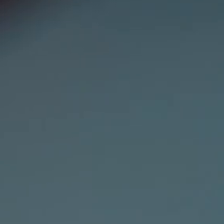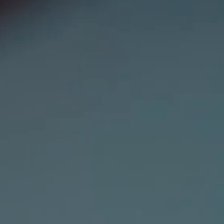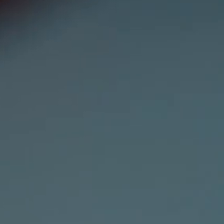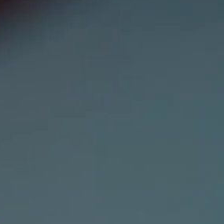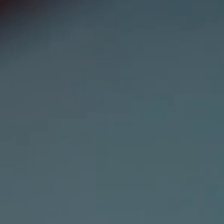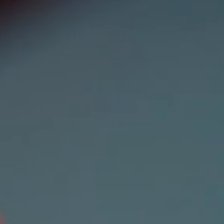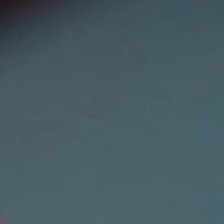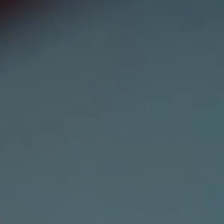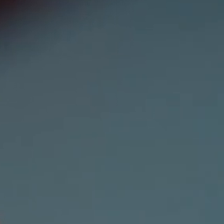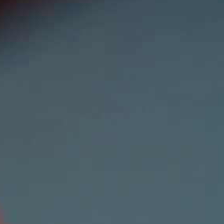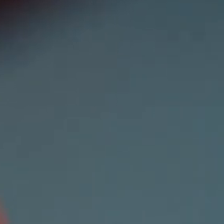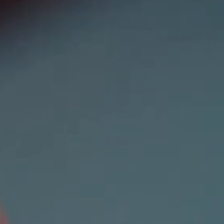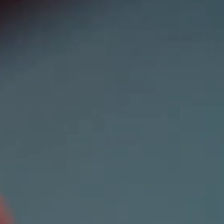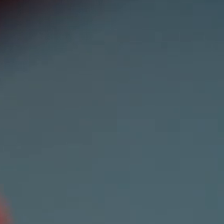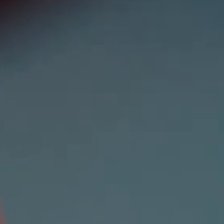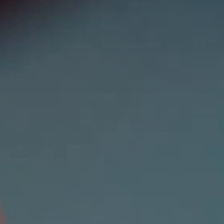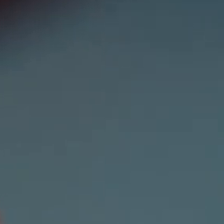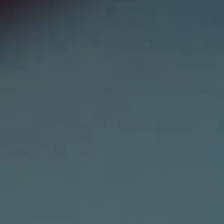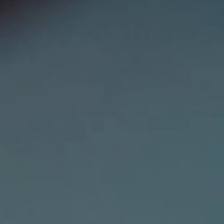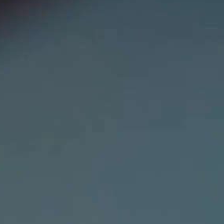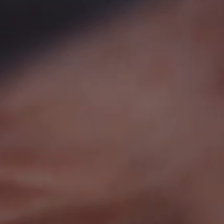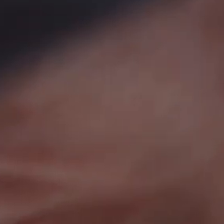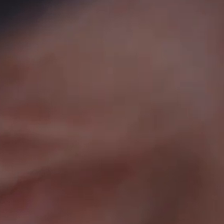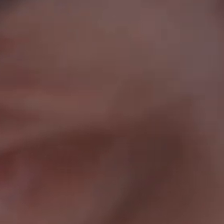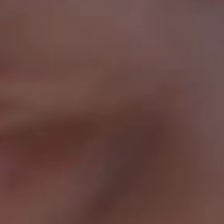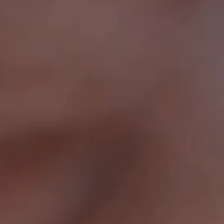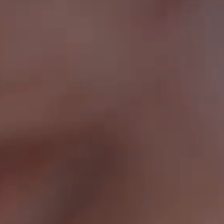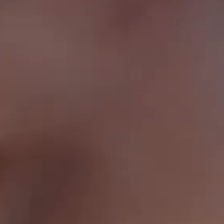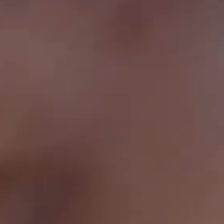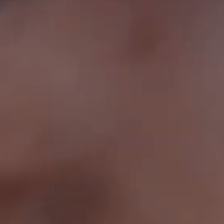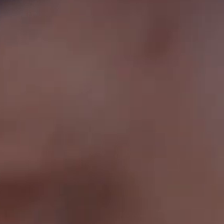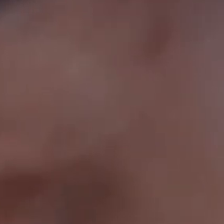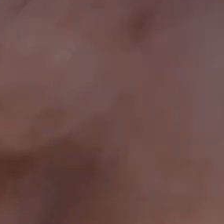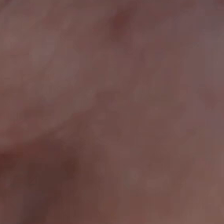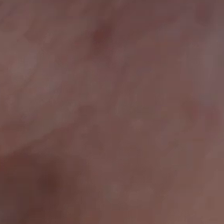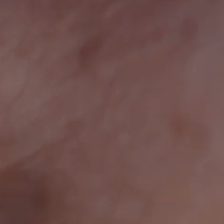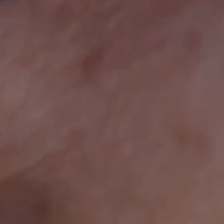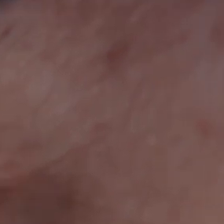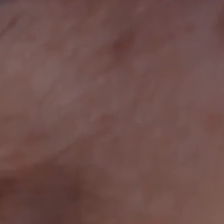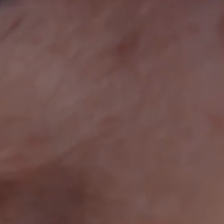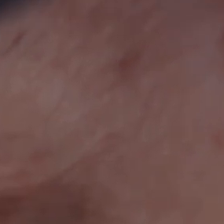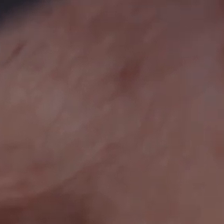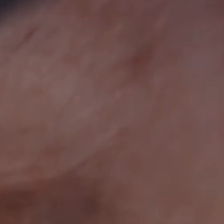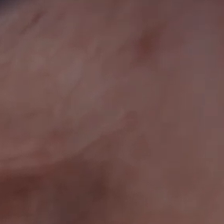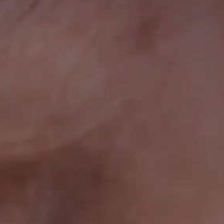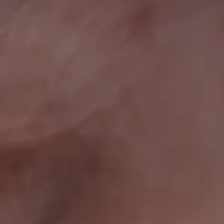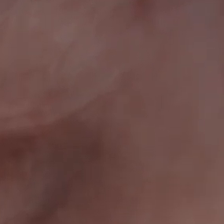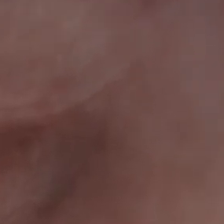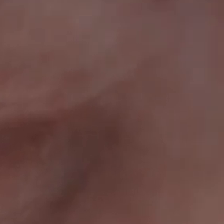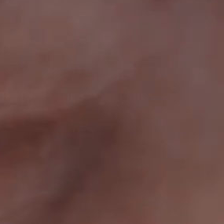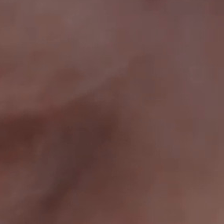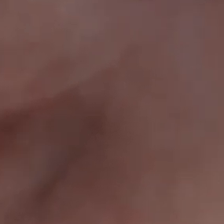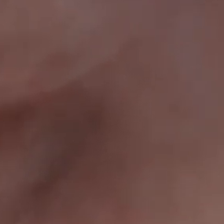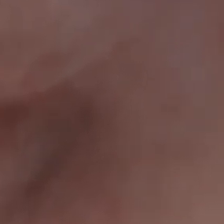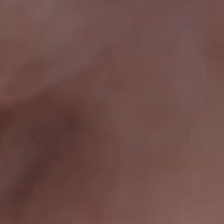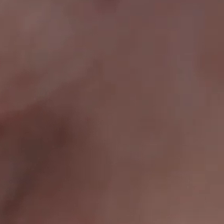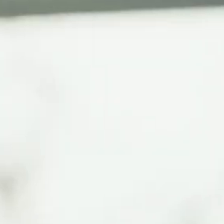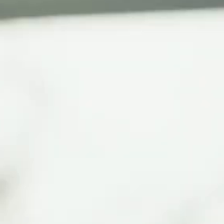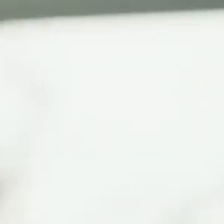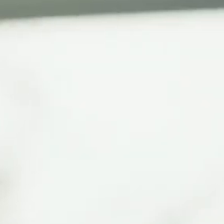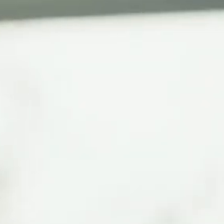Game scheduled for Monday, 8, 15 PM at Las Vegas Raiders. Lamar Jackson, QB, Baltimore